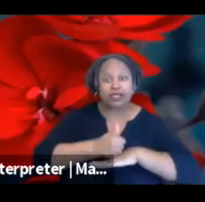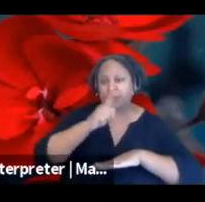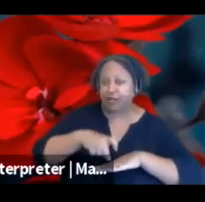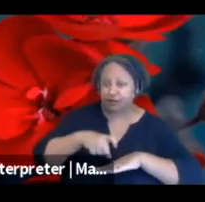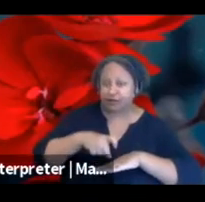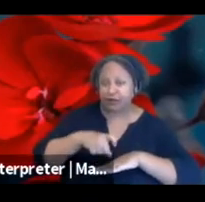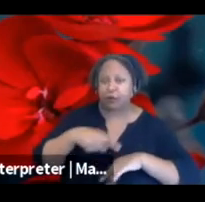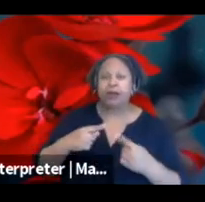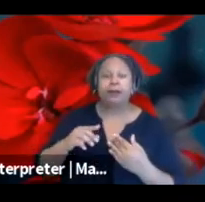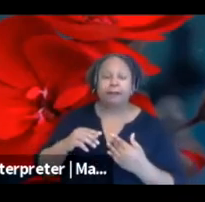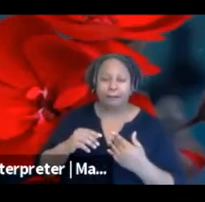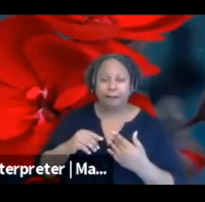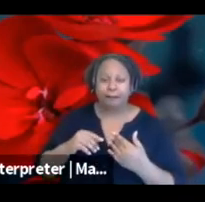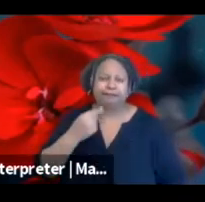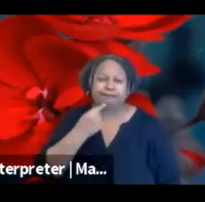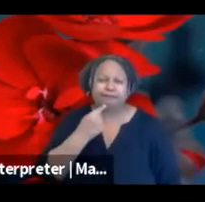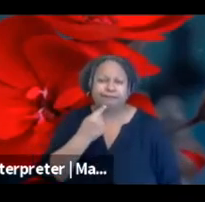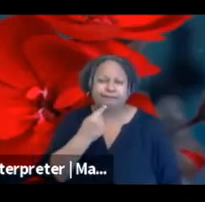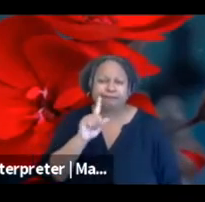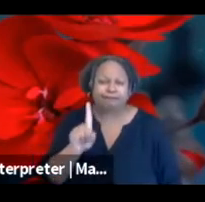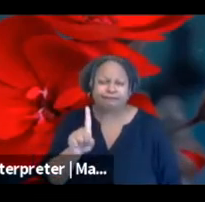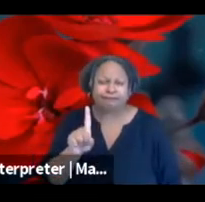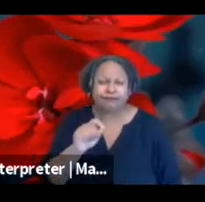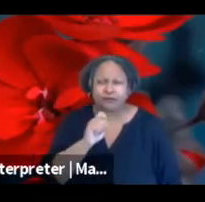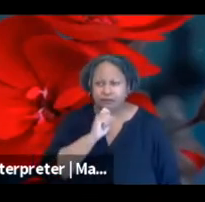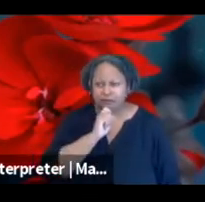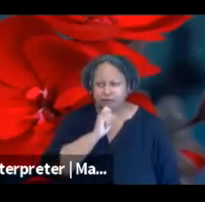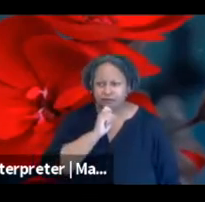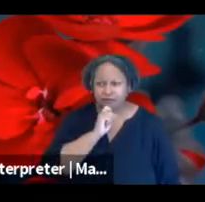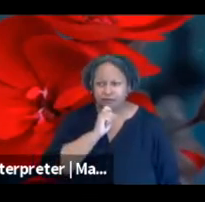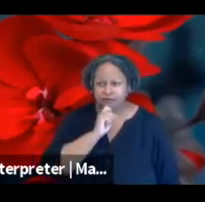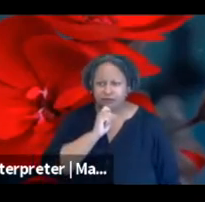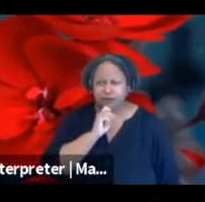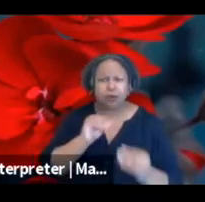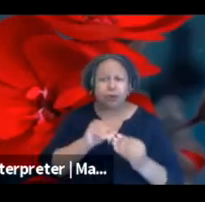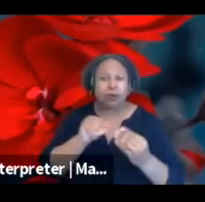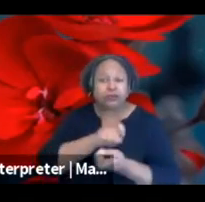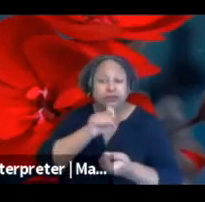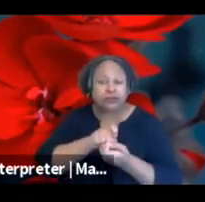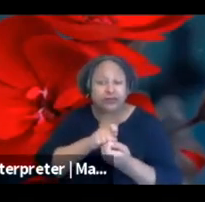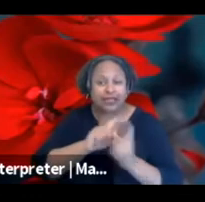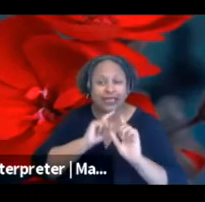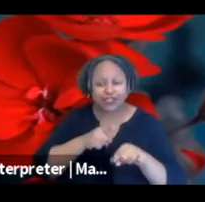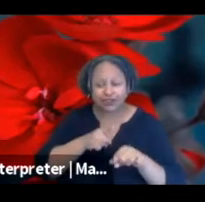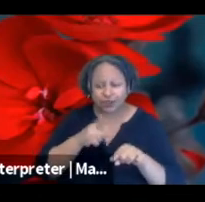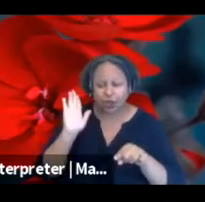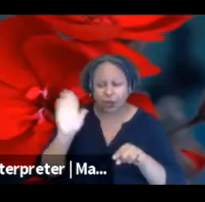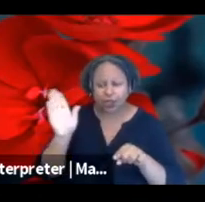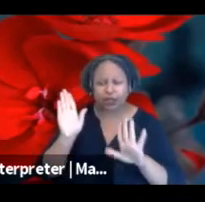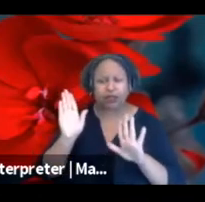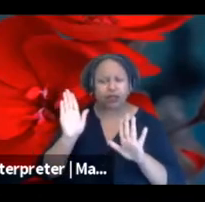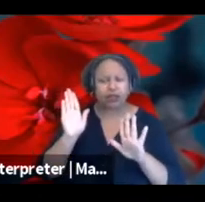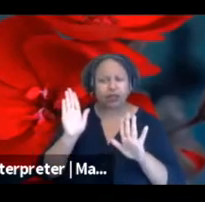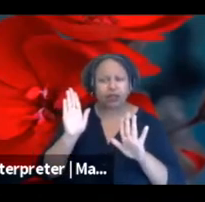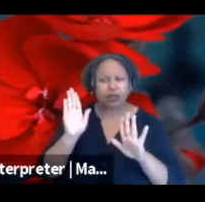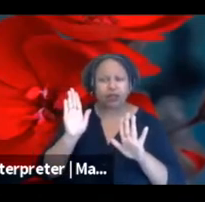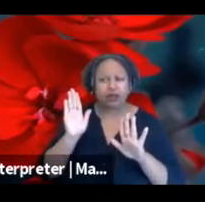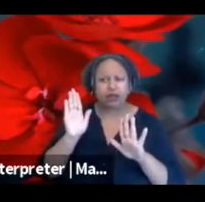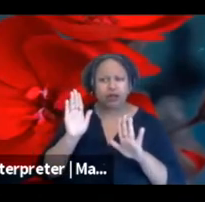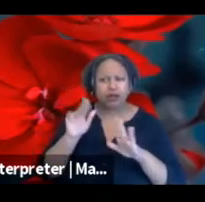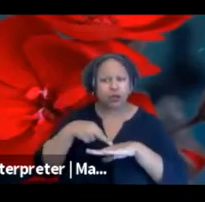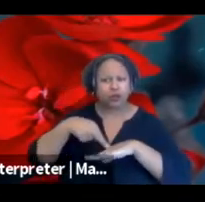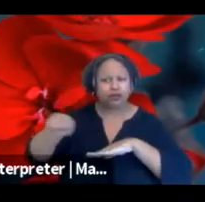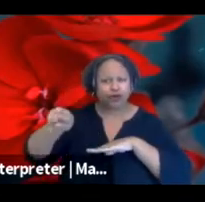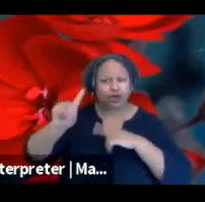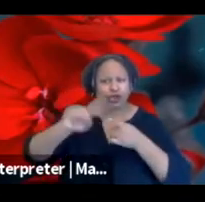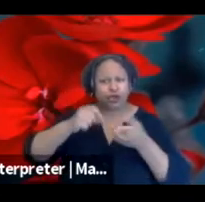I'm actually going to, for a more specific answer, I'm going to defer this to our granting director,